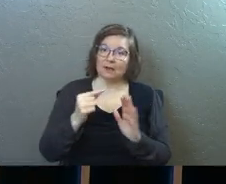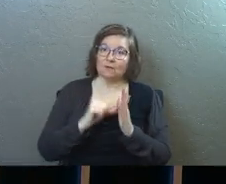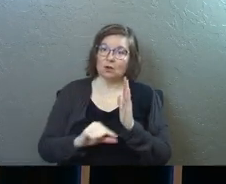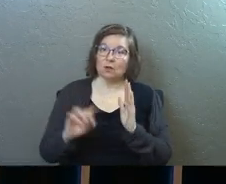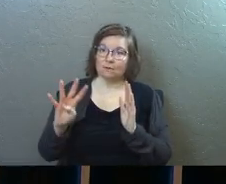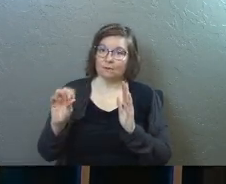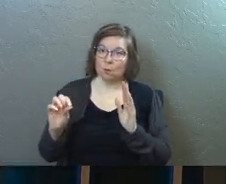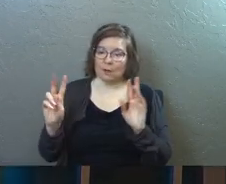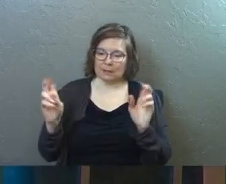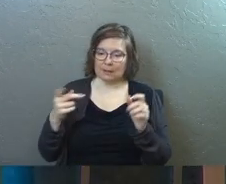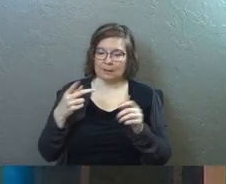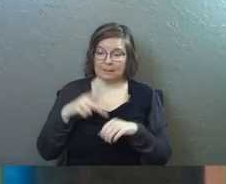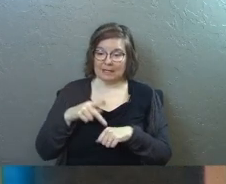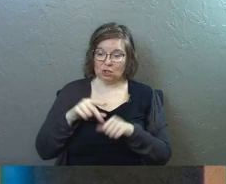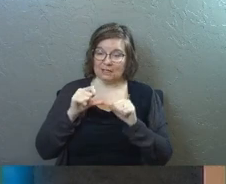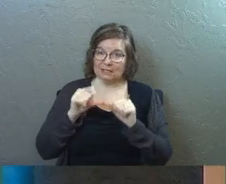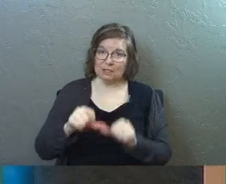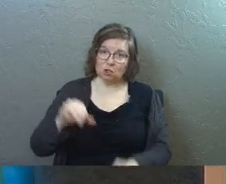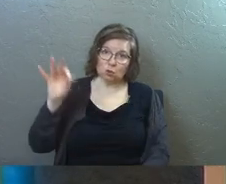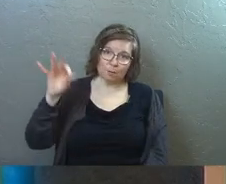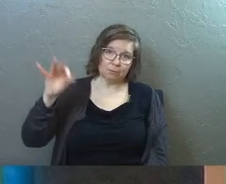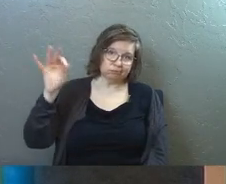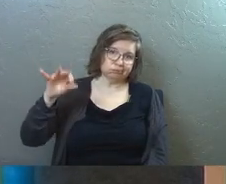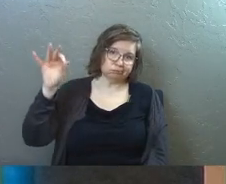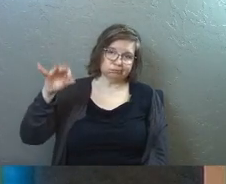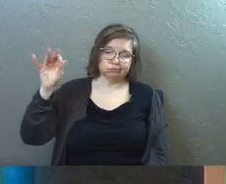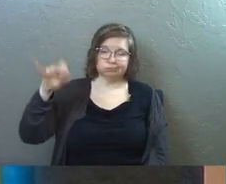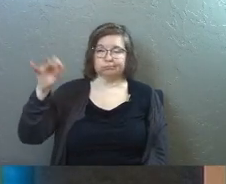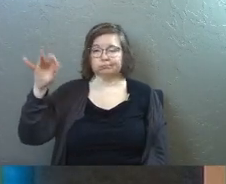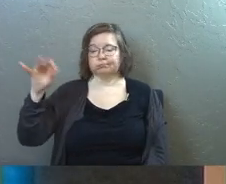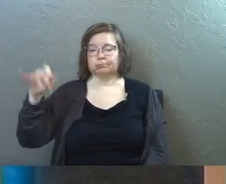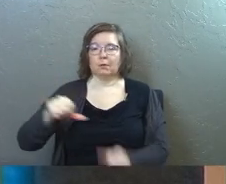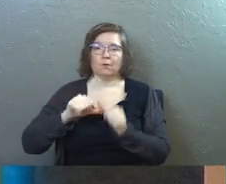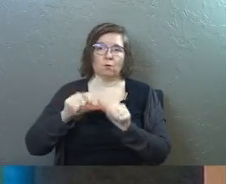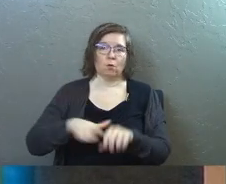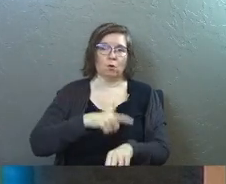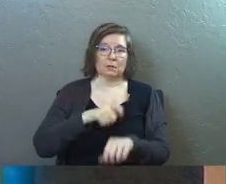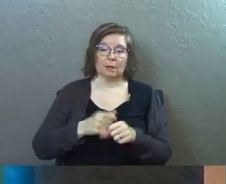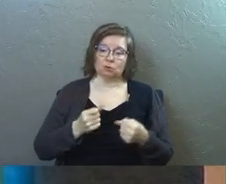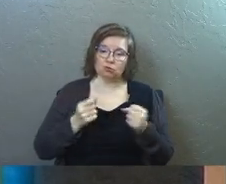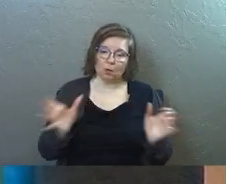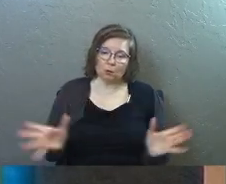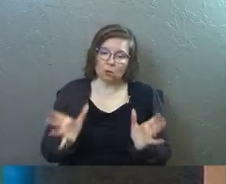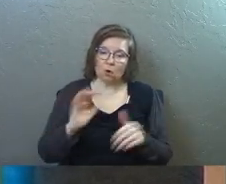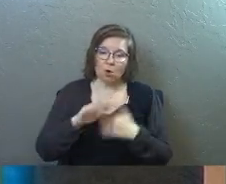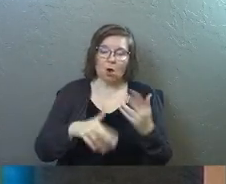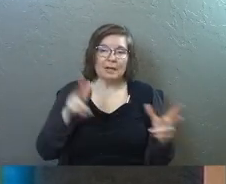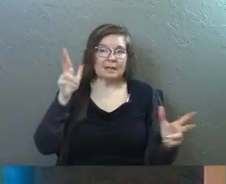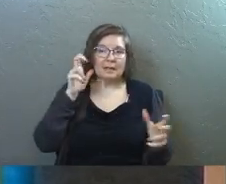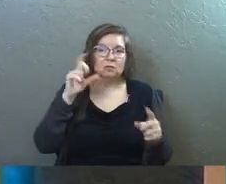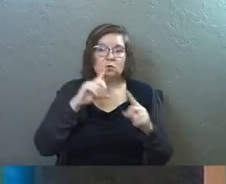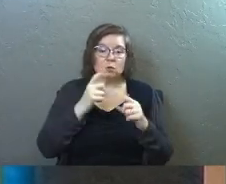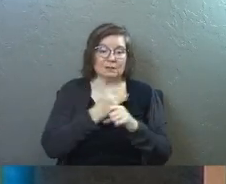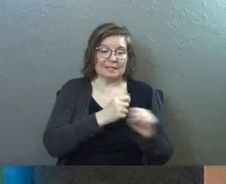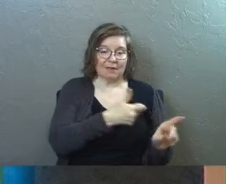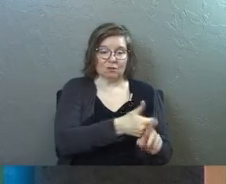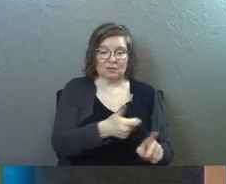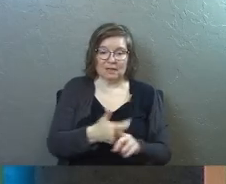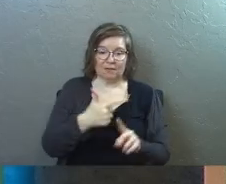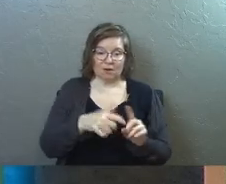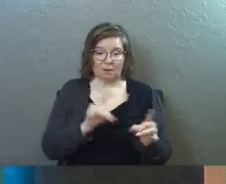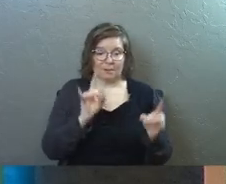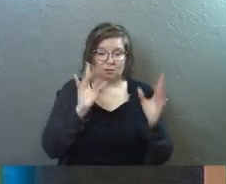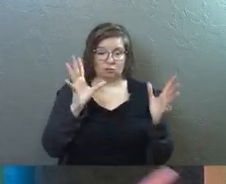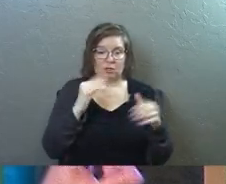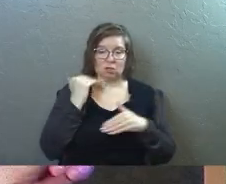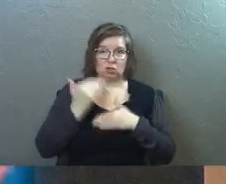Verse 40. Then Peter continued preaching for a long time, strongly urging all his listeners, save yourselves from this